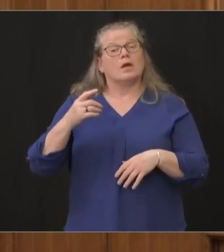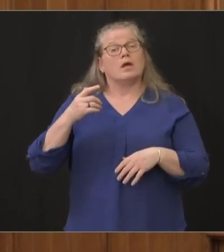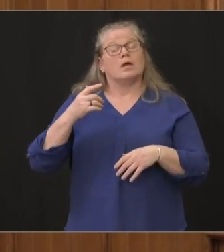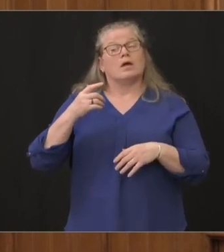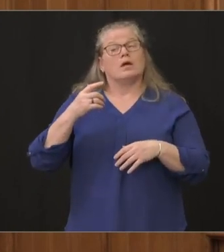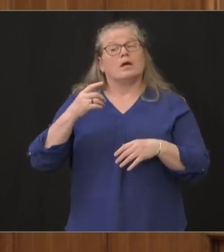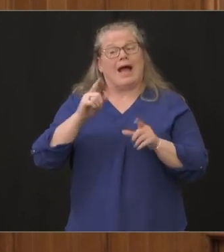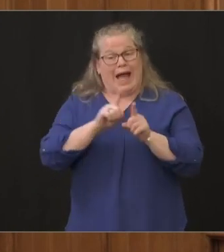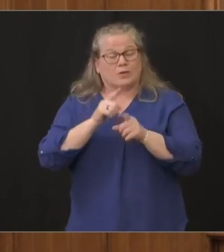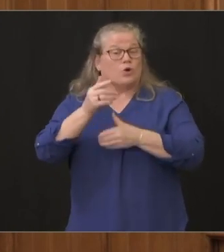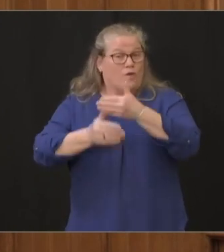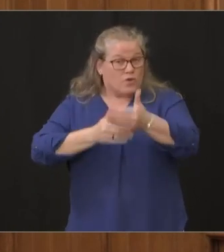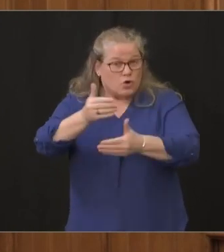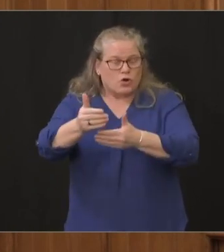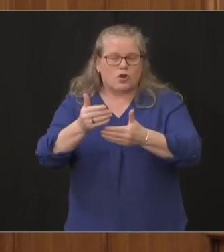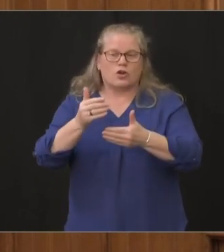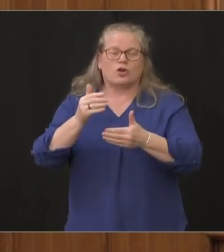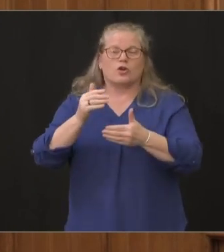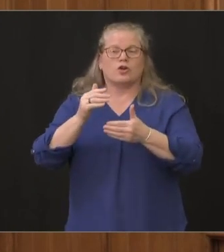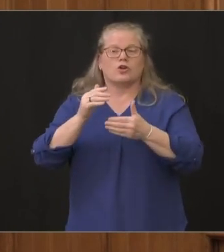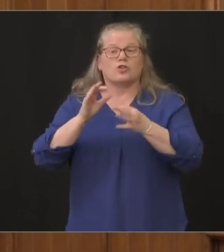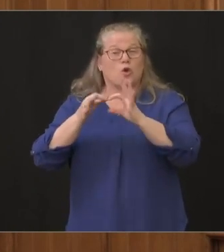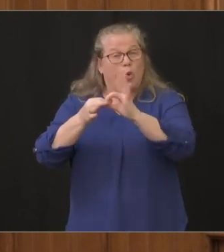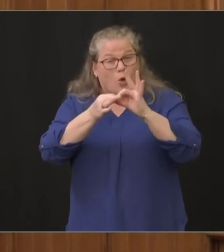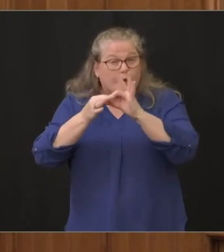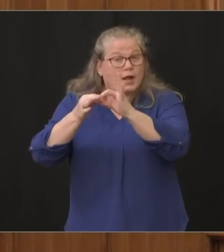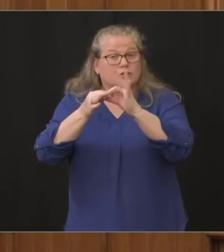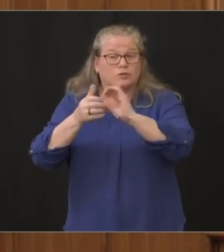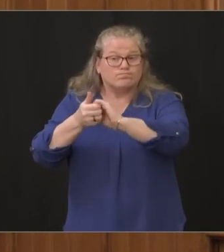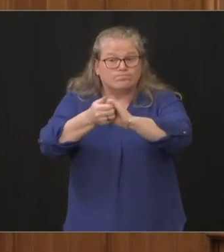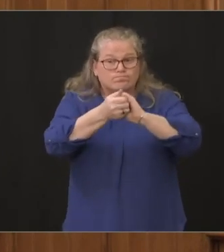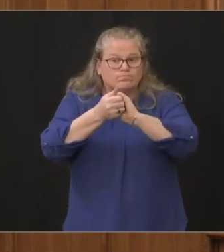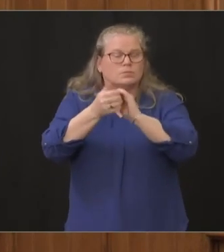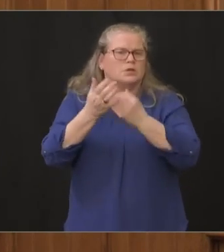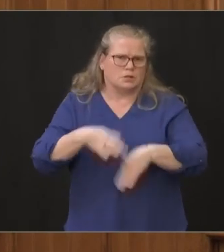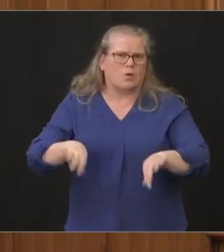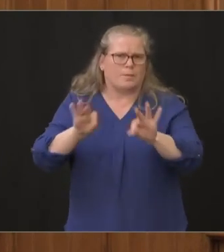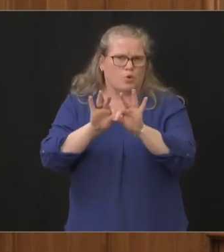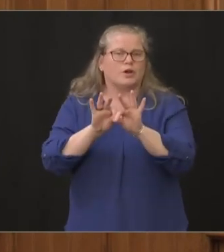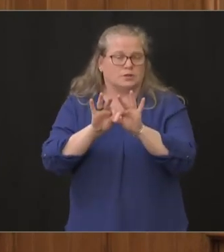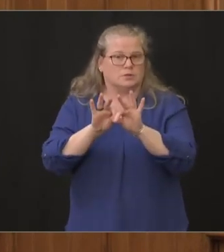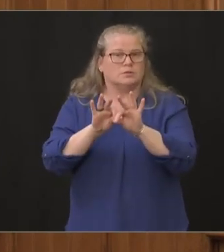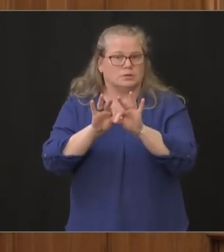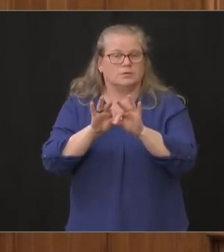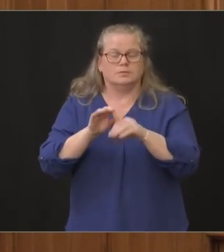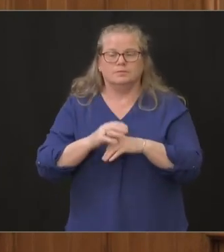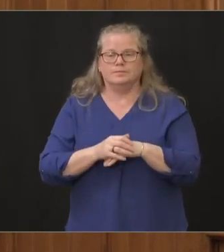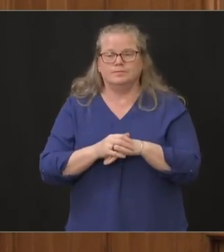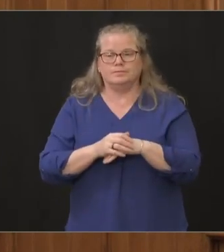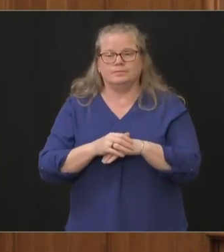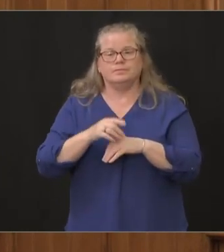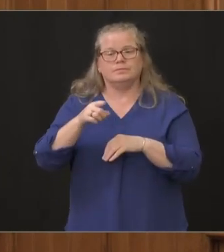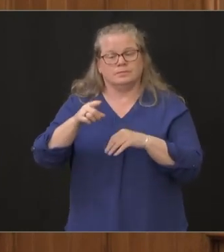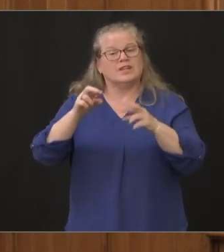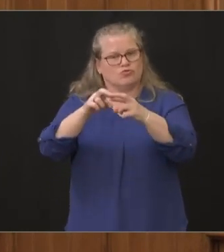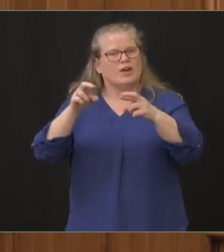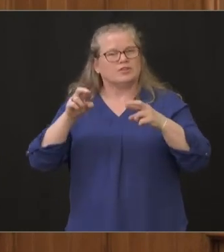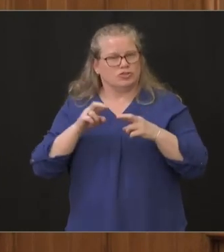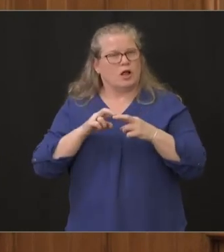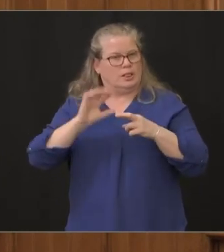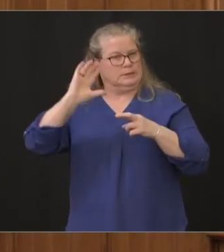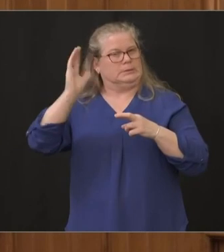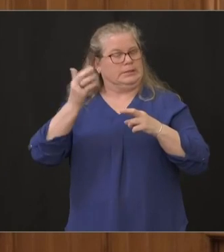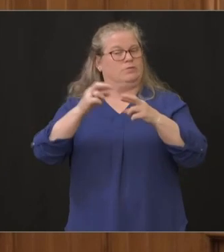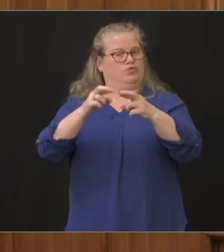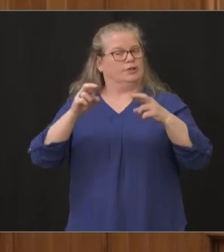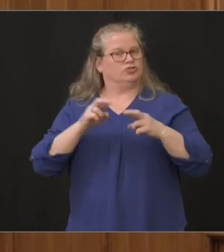important work that's being done around coordination this is a regional event and we can anticipate where we believe that at